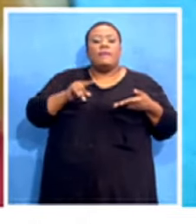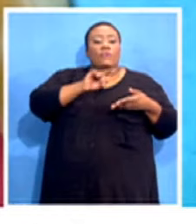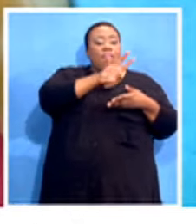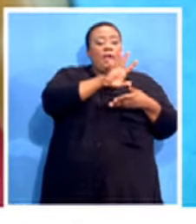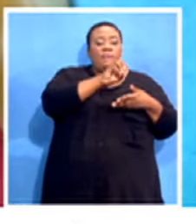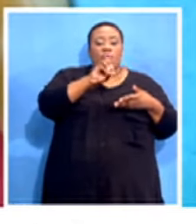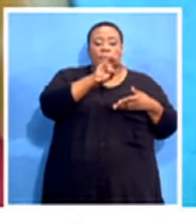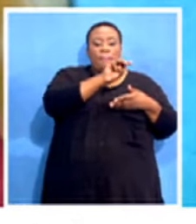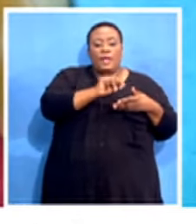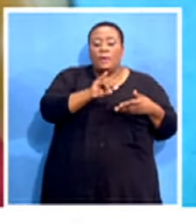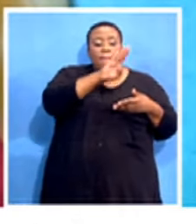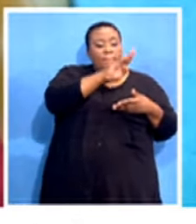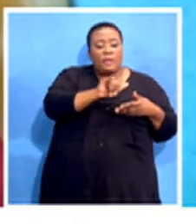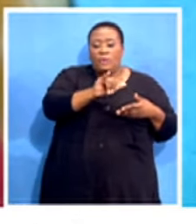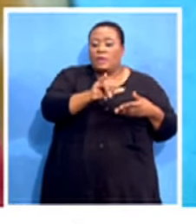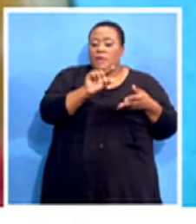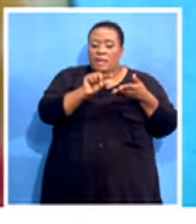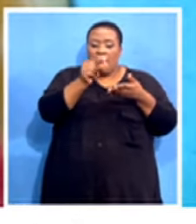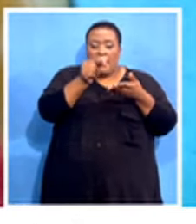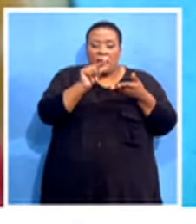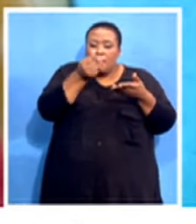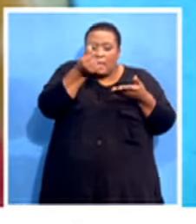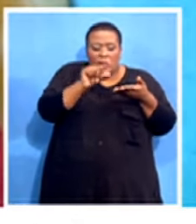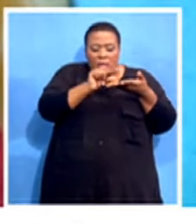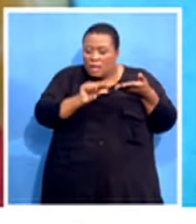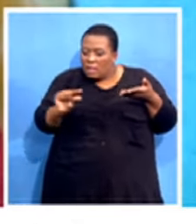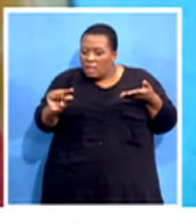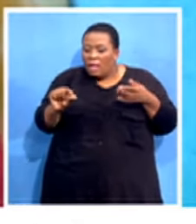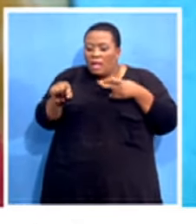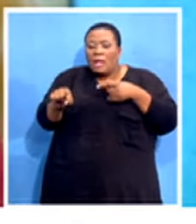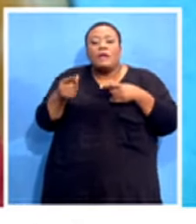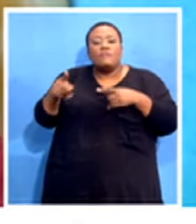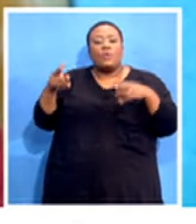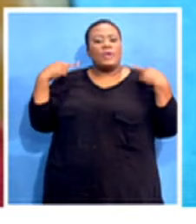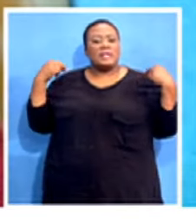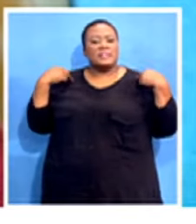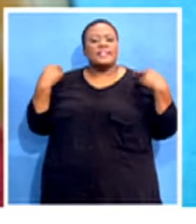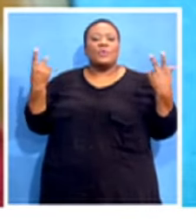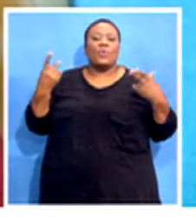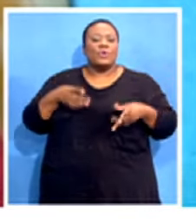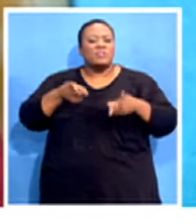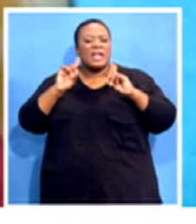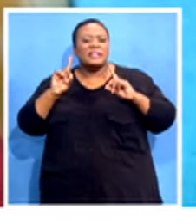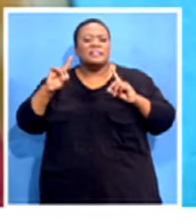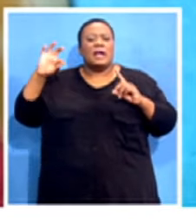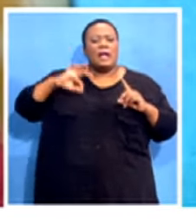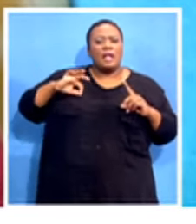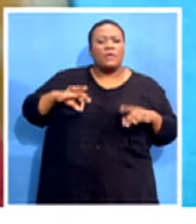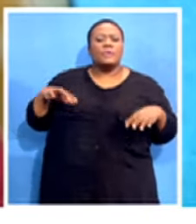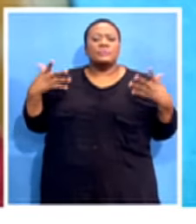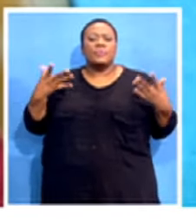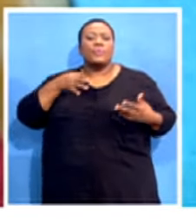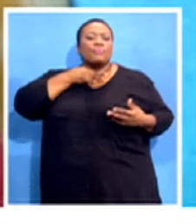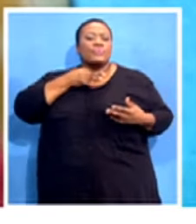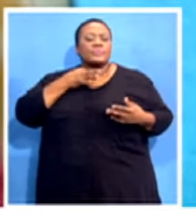nurses. Nothing was put aside to cushion us in terms of the danger allowance or risk allowance. But we're thinking we can't do business as usual